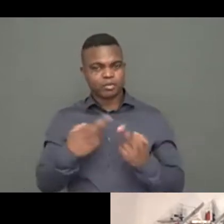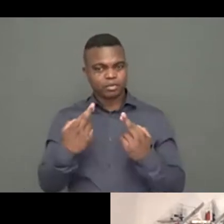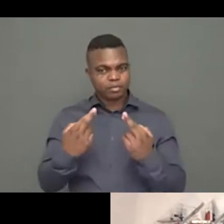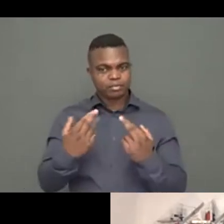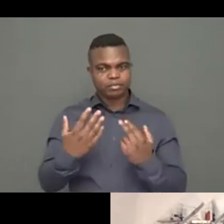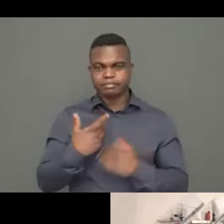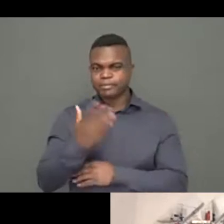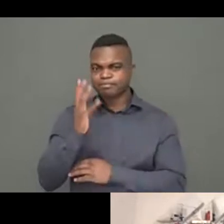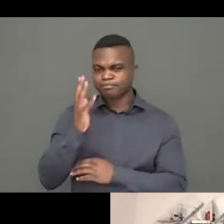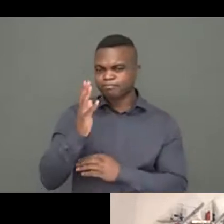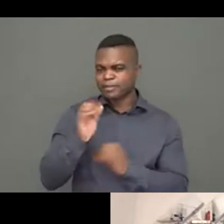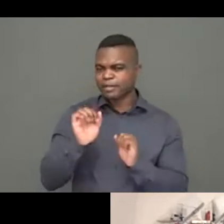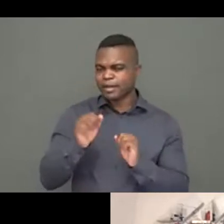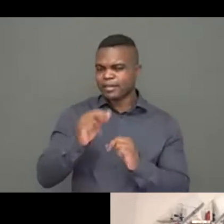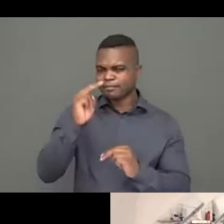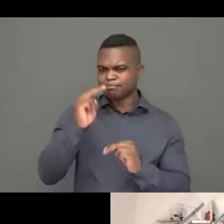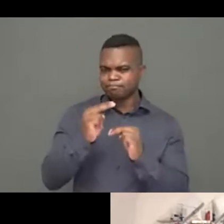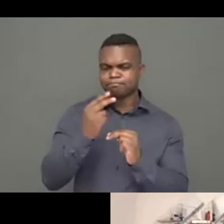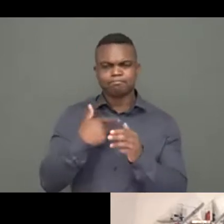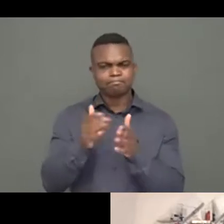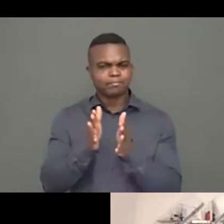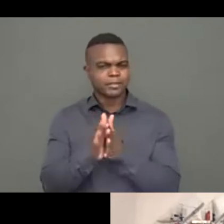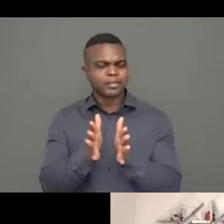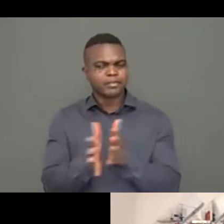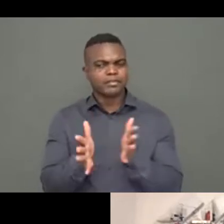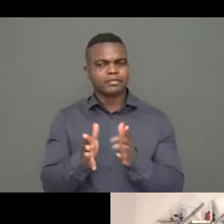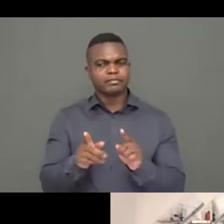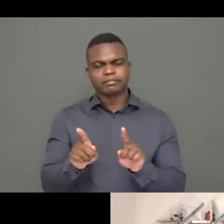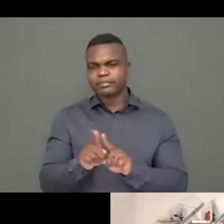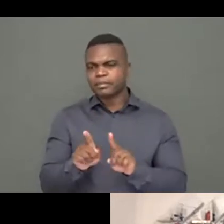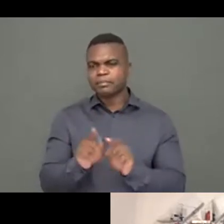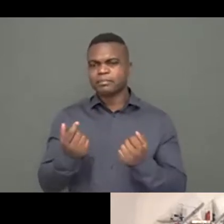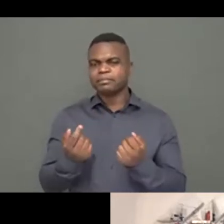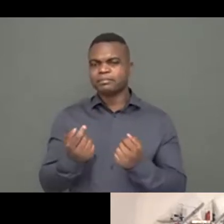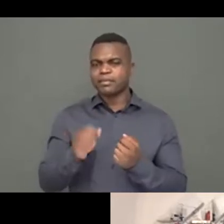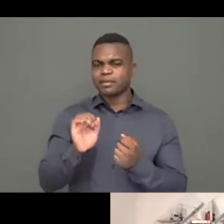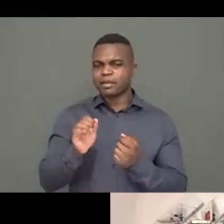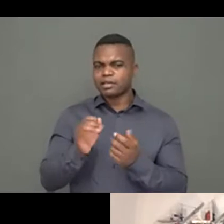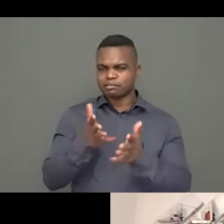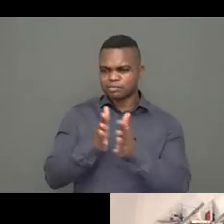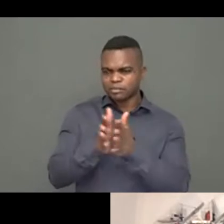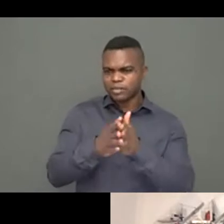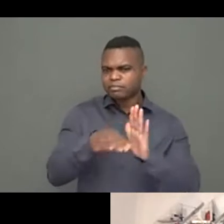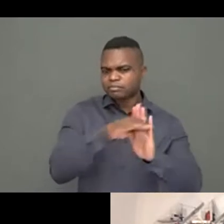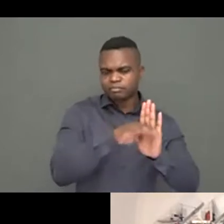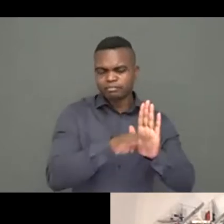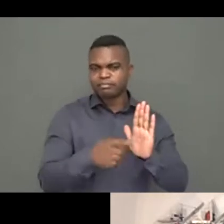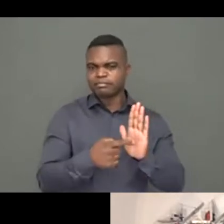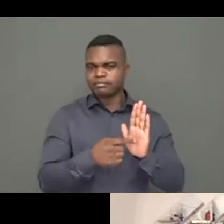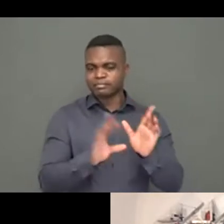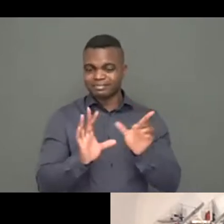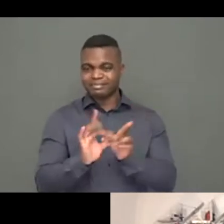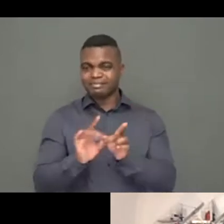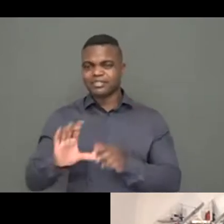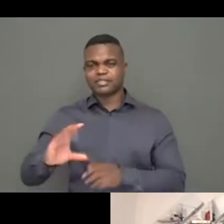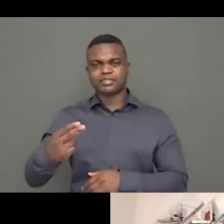standard on quality and accountability. It's a standard made up of nine commitments who are made to